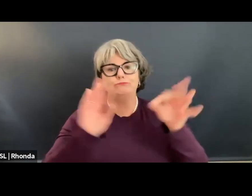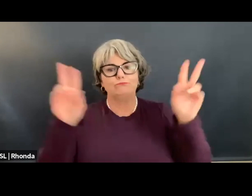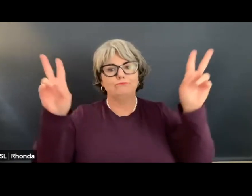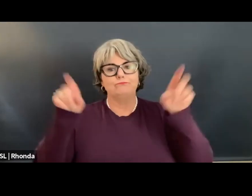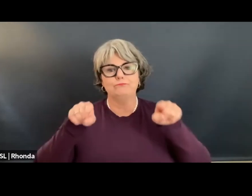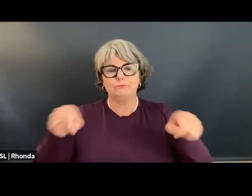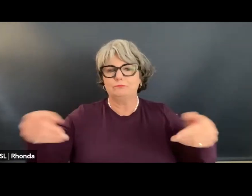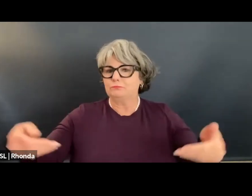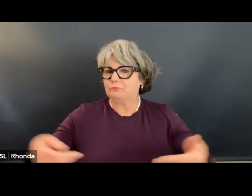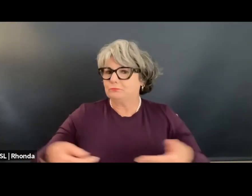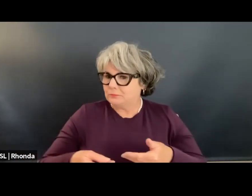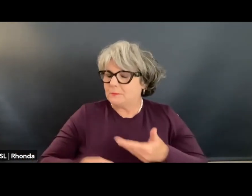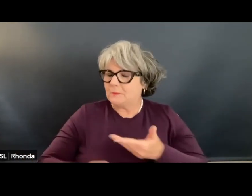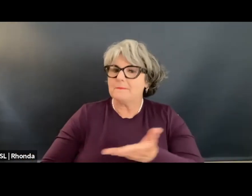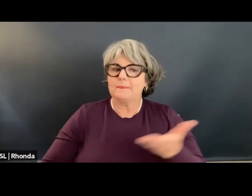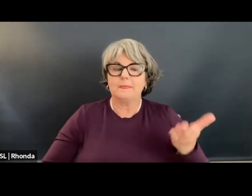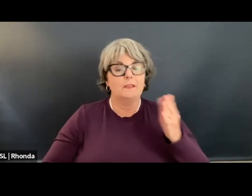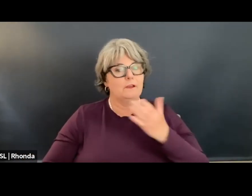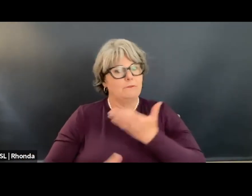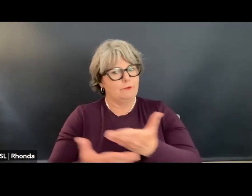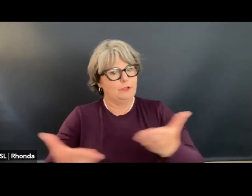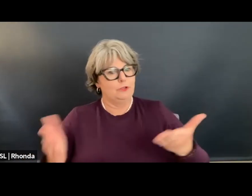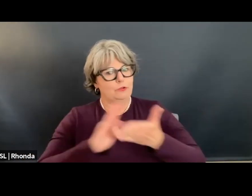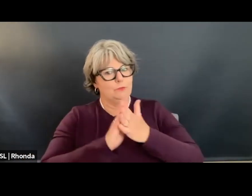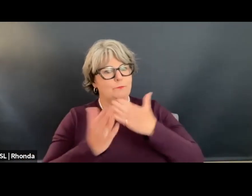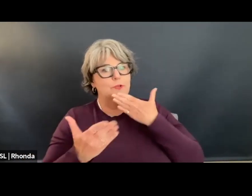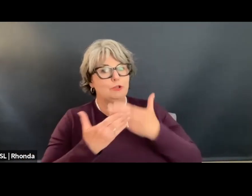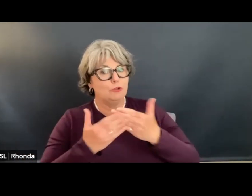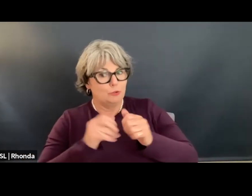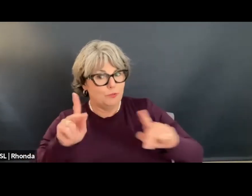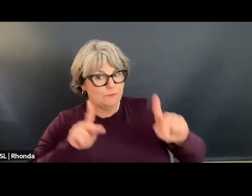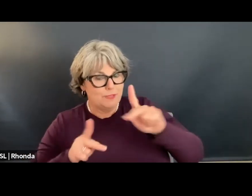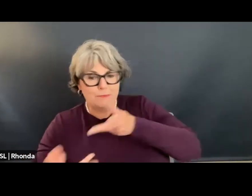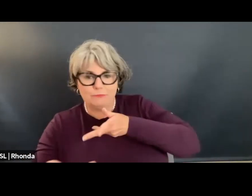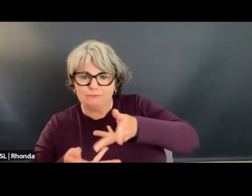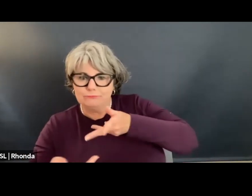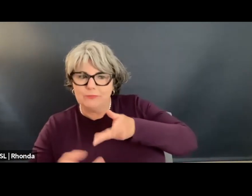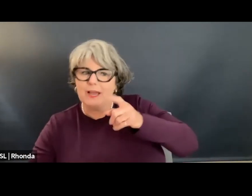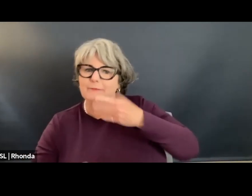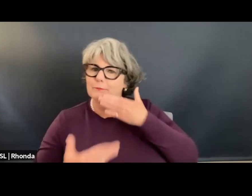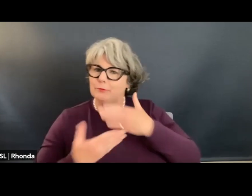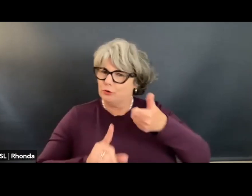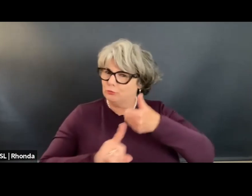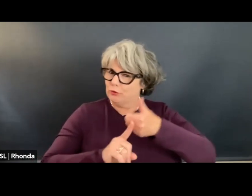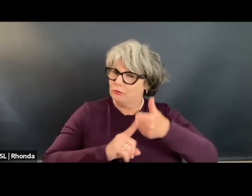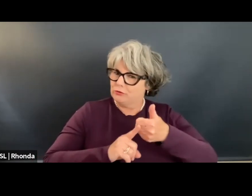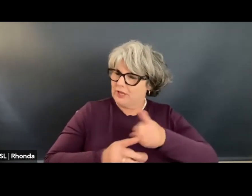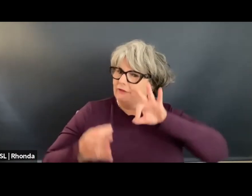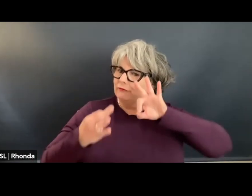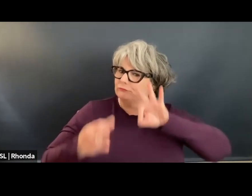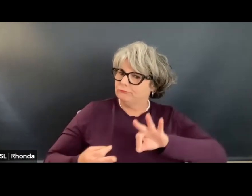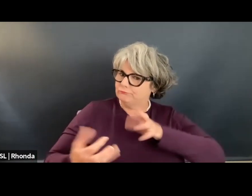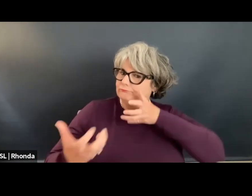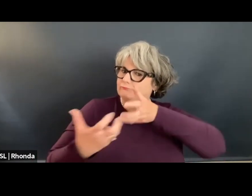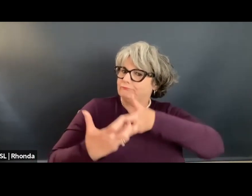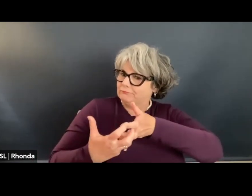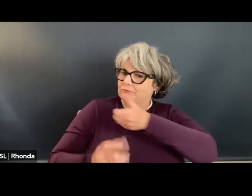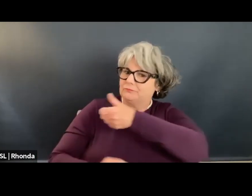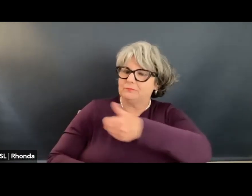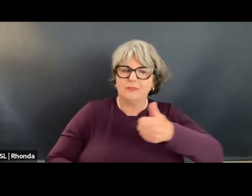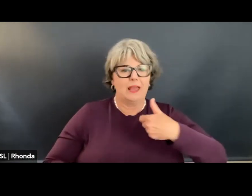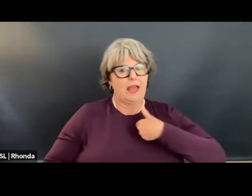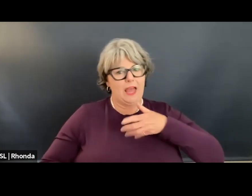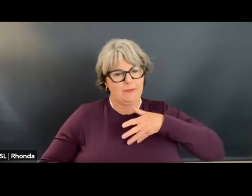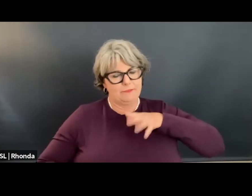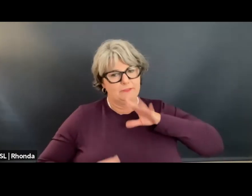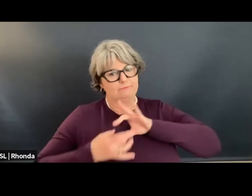He shared this. He said, in order for you to be good with people, you have to be good with yourself. He said, I'm the